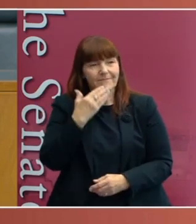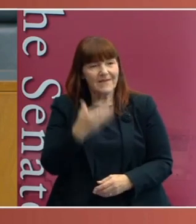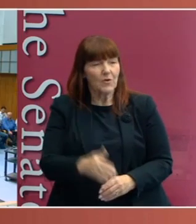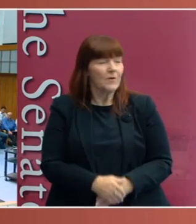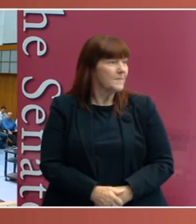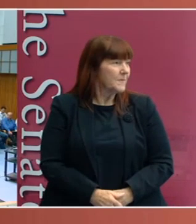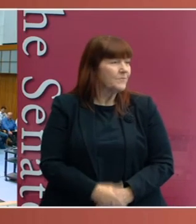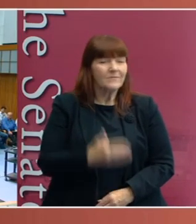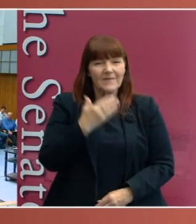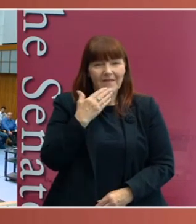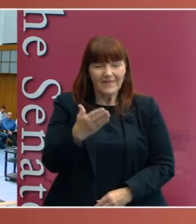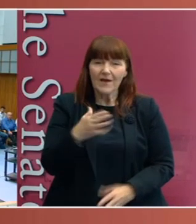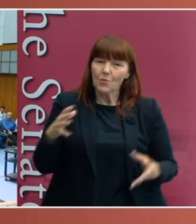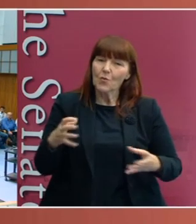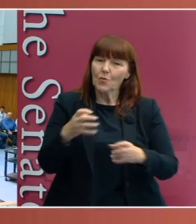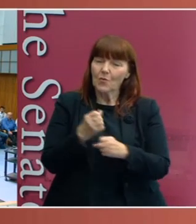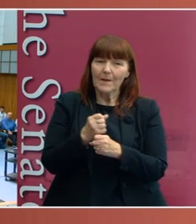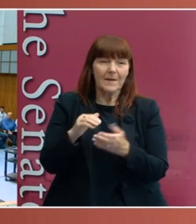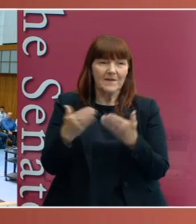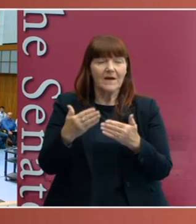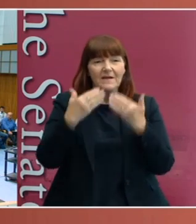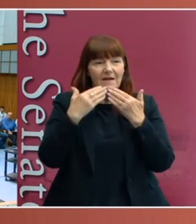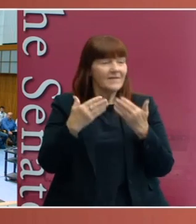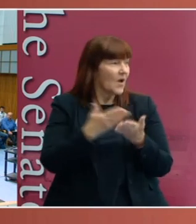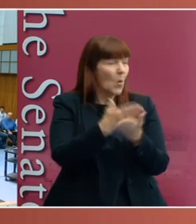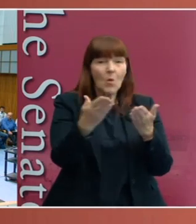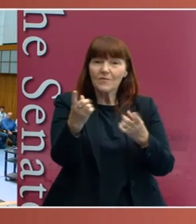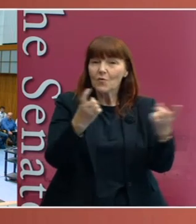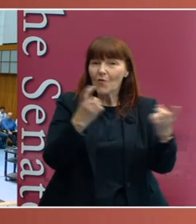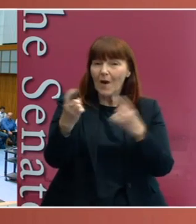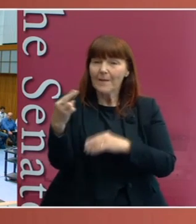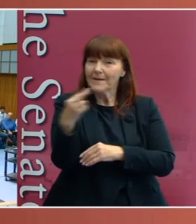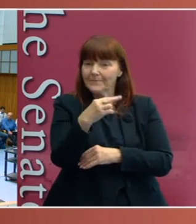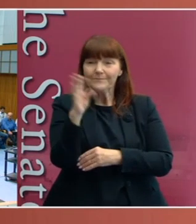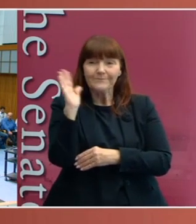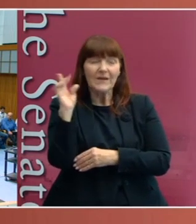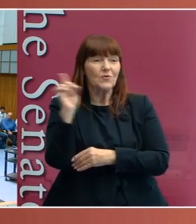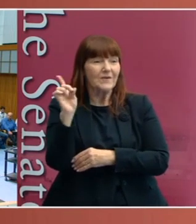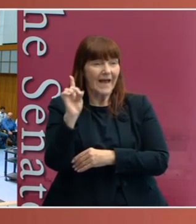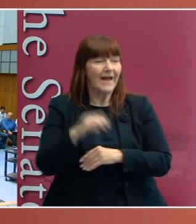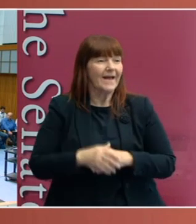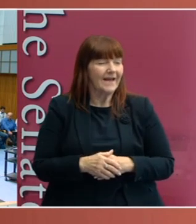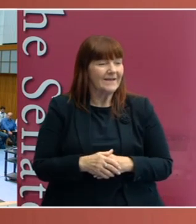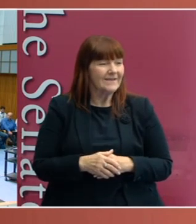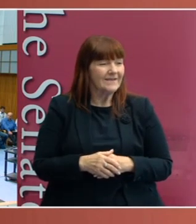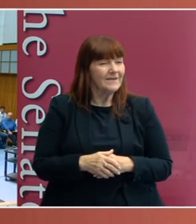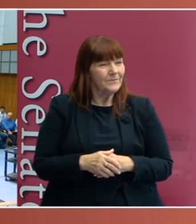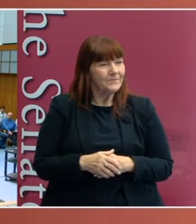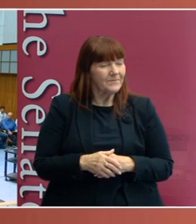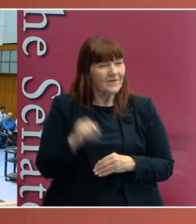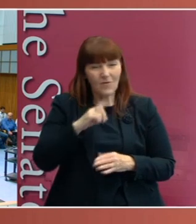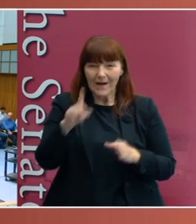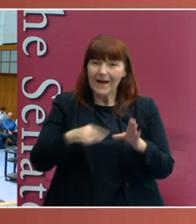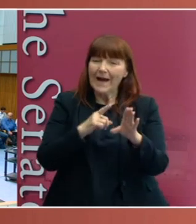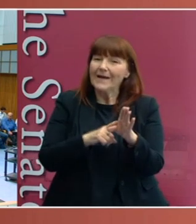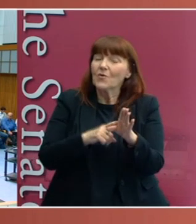Thanks very much. We'll leave it. We'll leave it there. Can I thank all of you for coming along today to our annual,